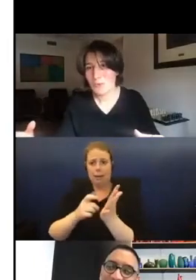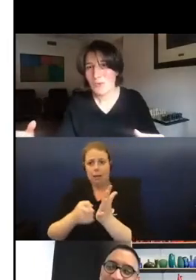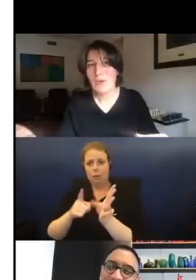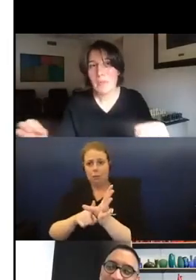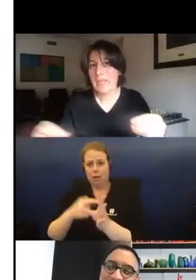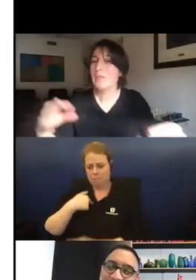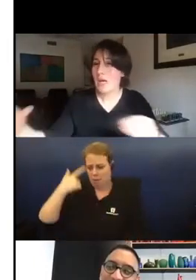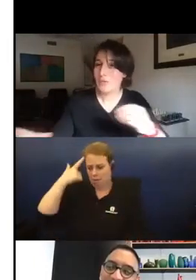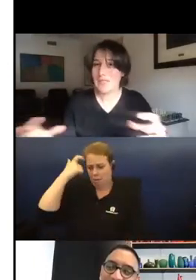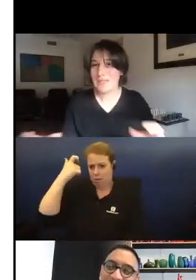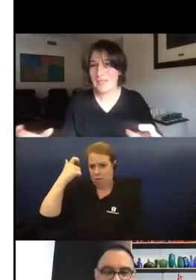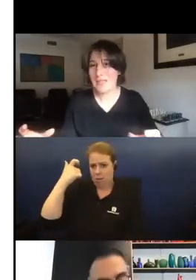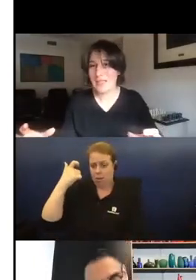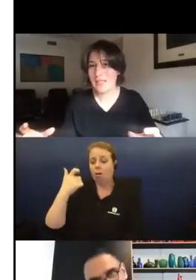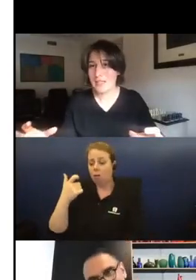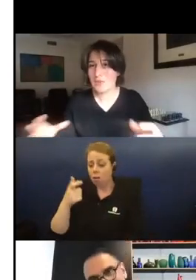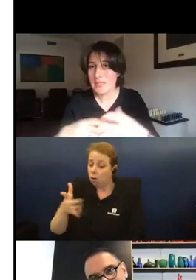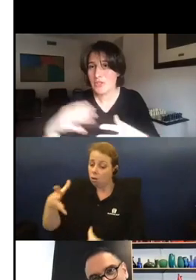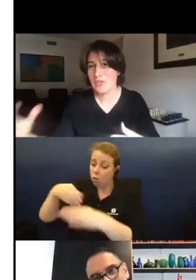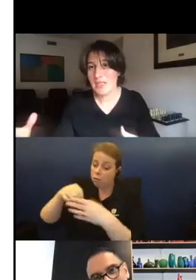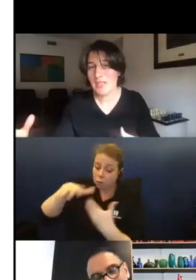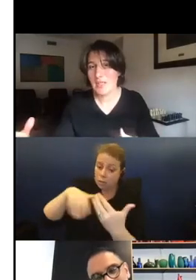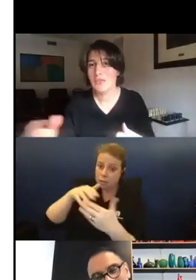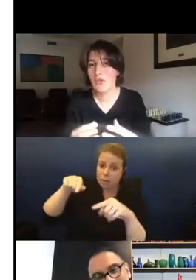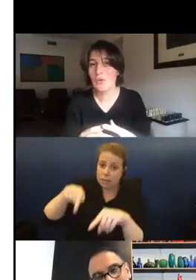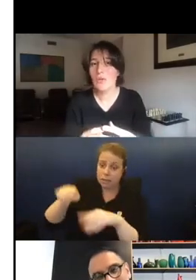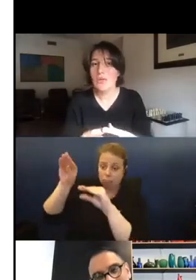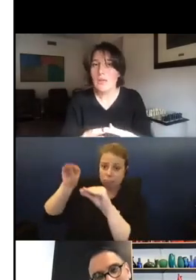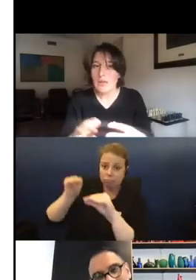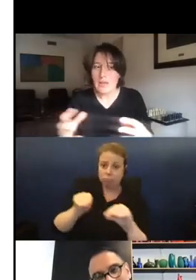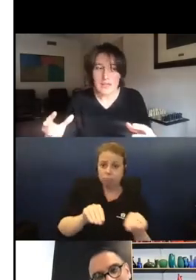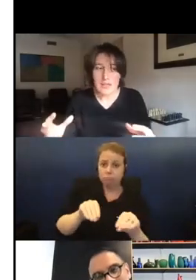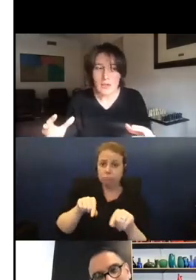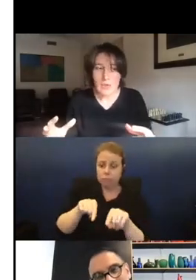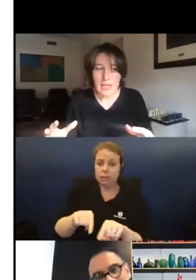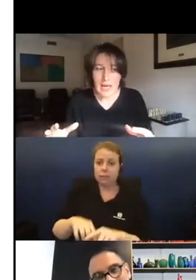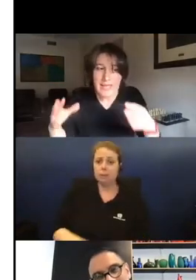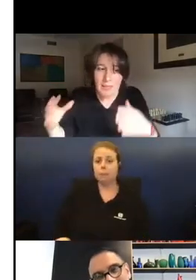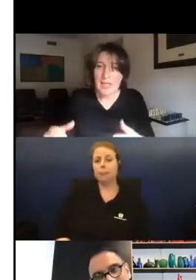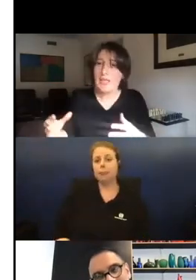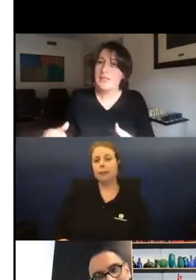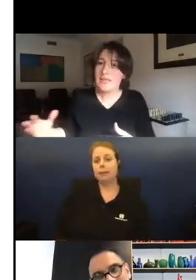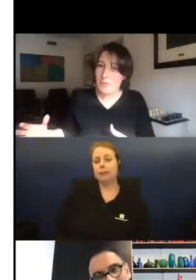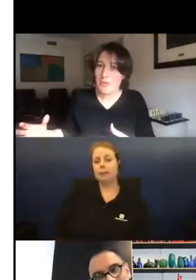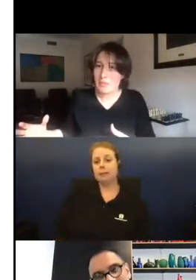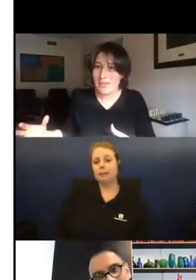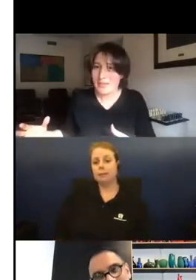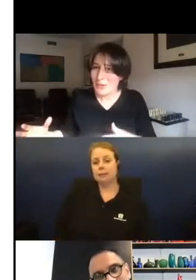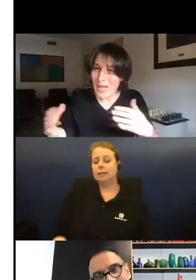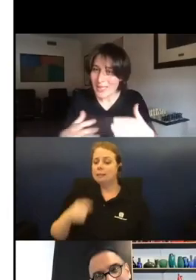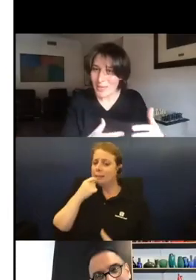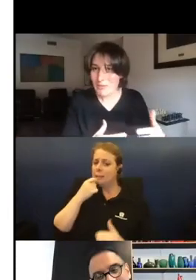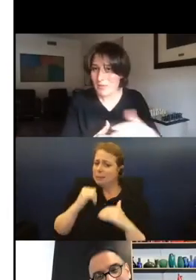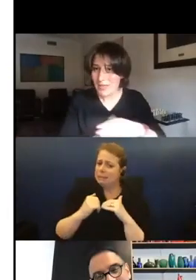sort of being part of this society and transitioning here. So, you know, like, I keep it a little separate, but